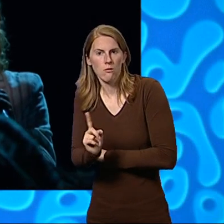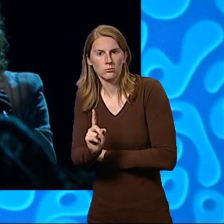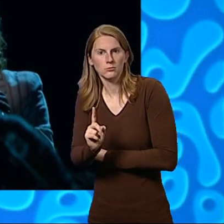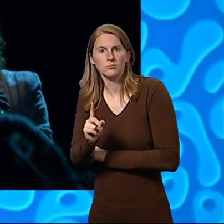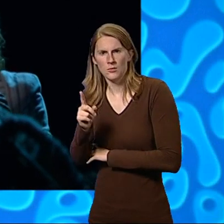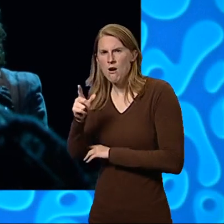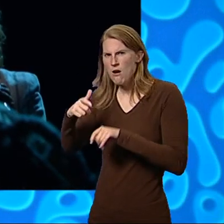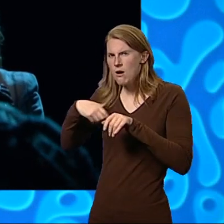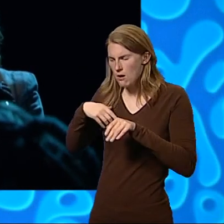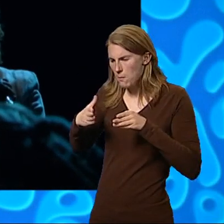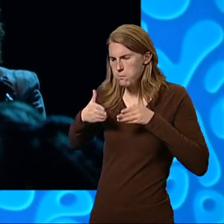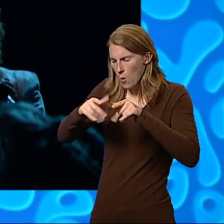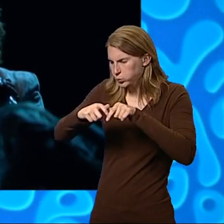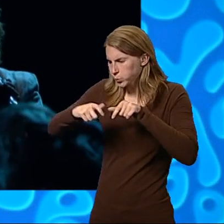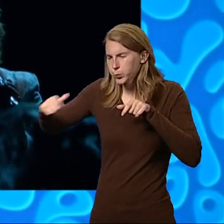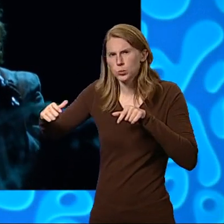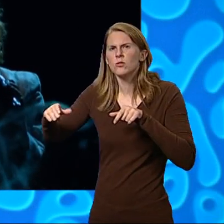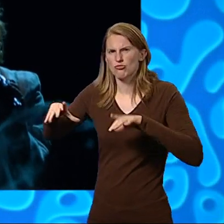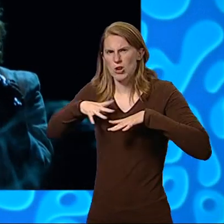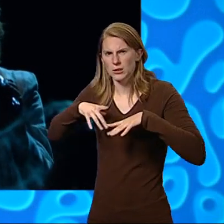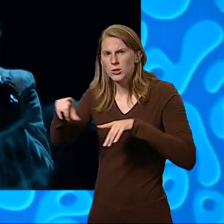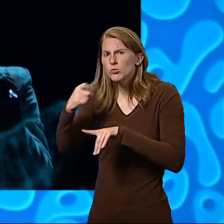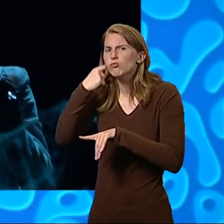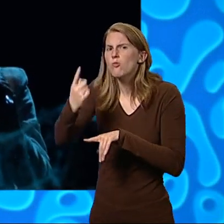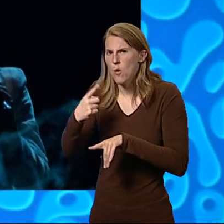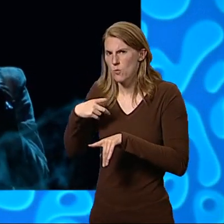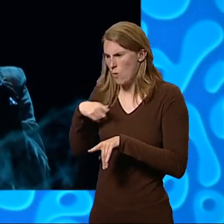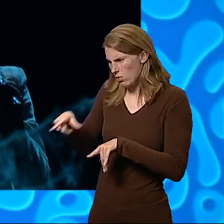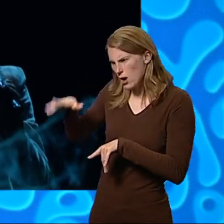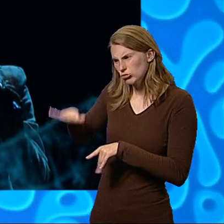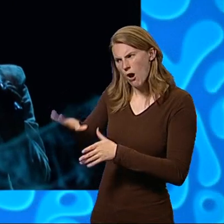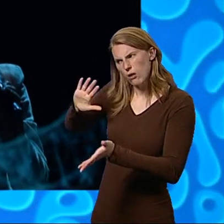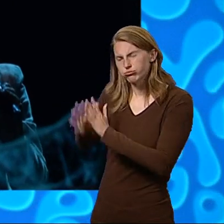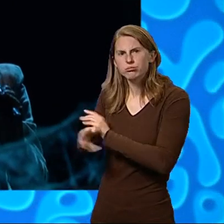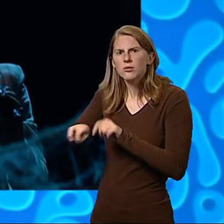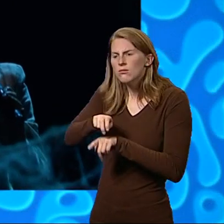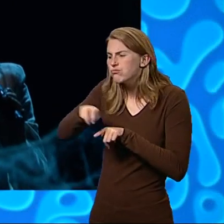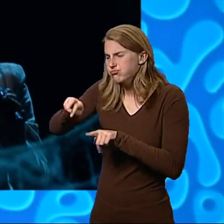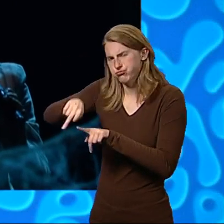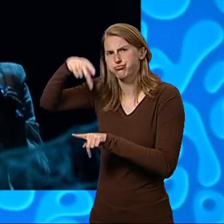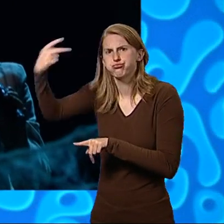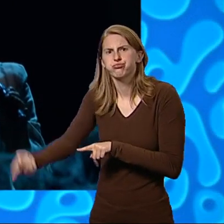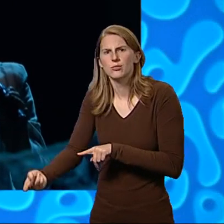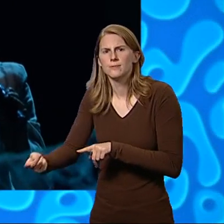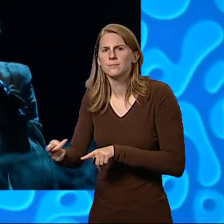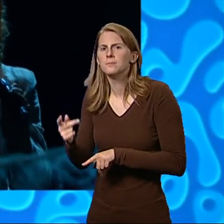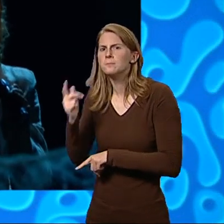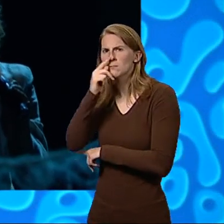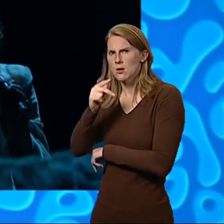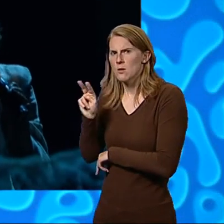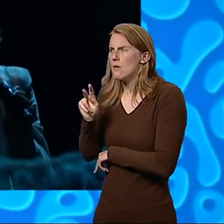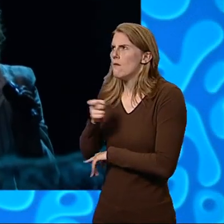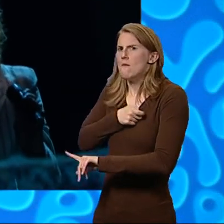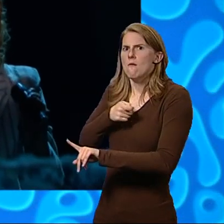Tomorrow we shall make that wretched child walk the plank. Smudge was very scared when he heard this. But he